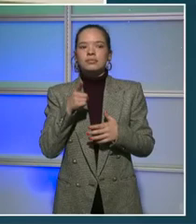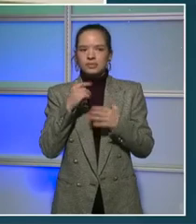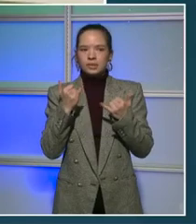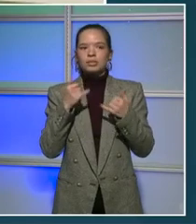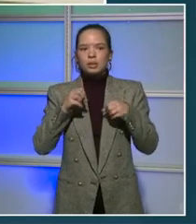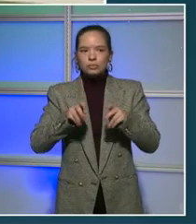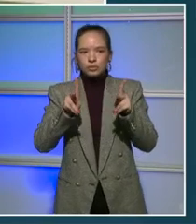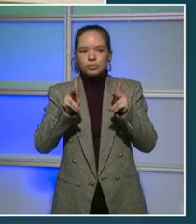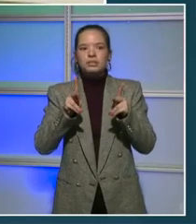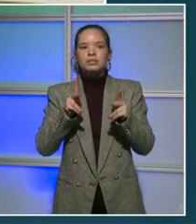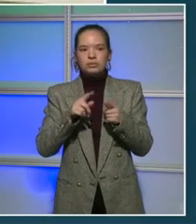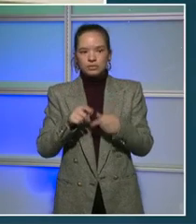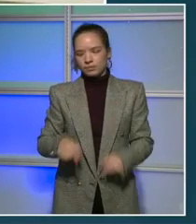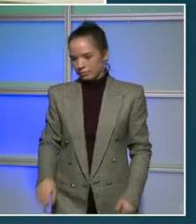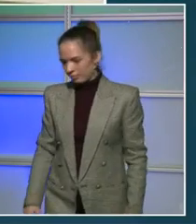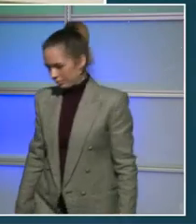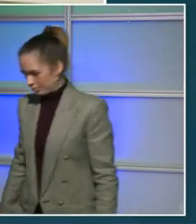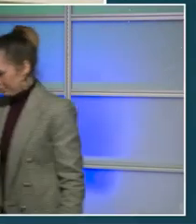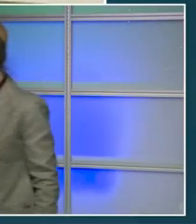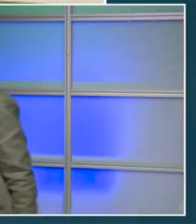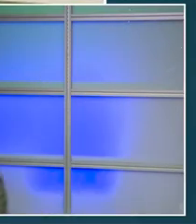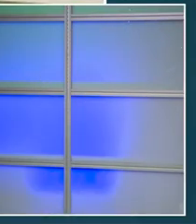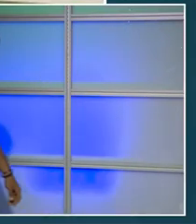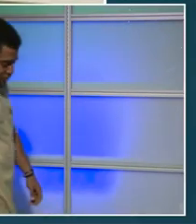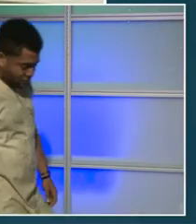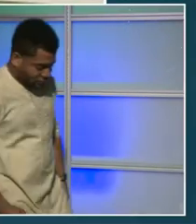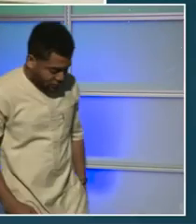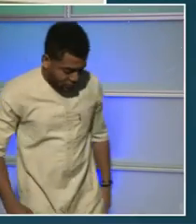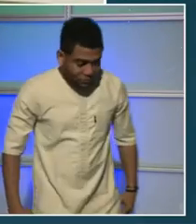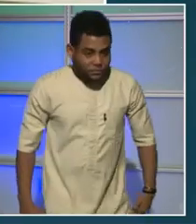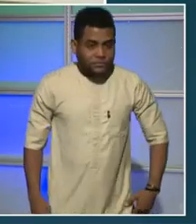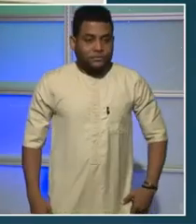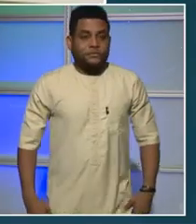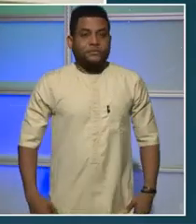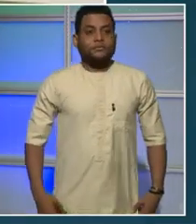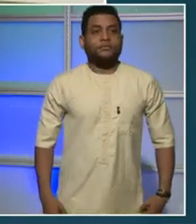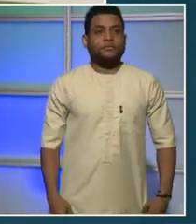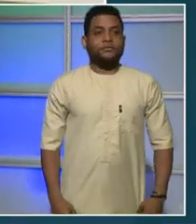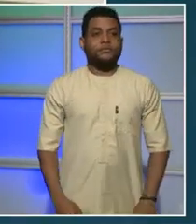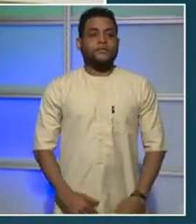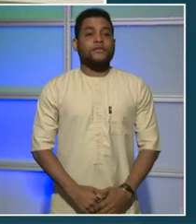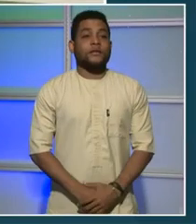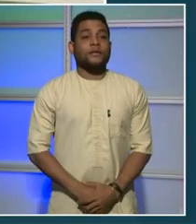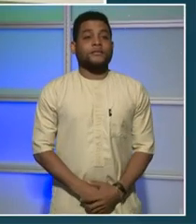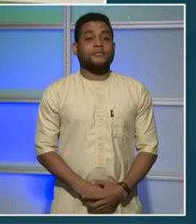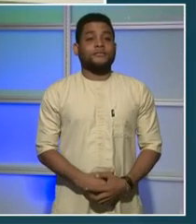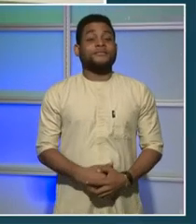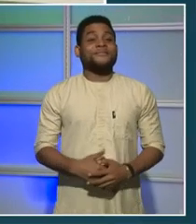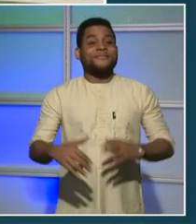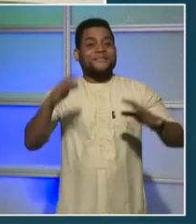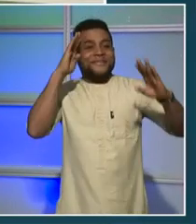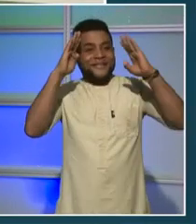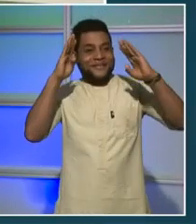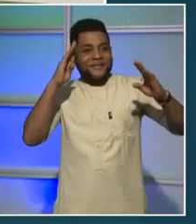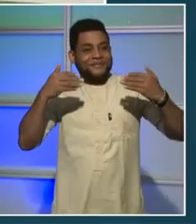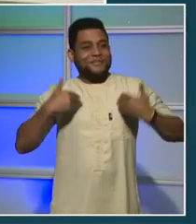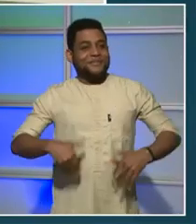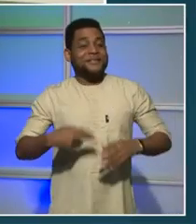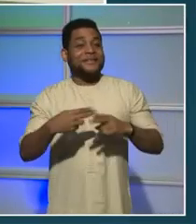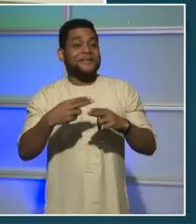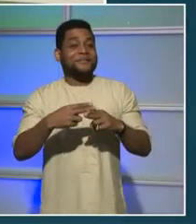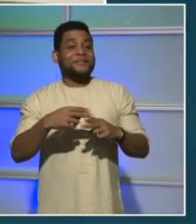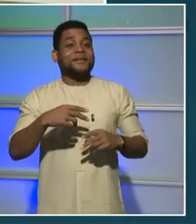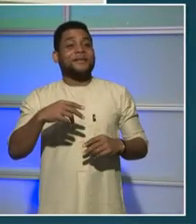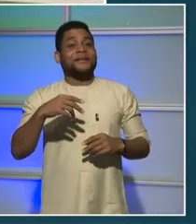Hello, D.C. I'm Chris Geldart, your Deputy Mayor for Public Safety and Justice. I'm here today at the Edgewood Recreation Center to talk to you about our Public Safety and Justice